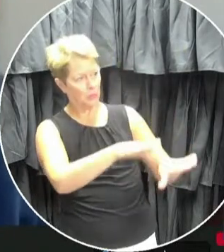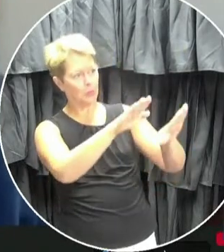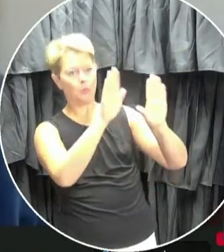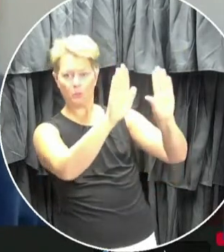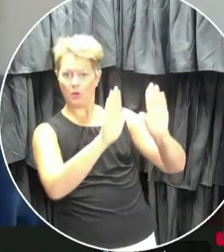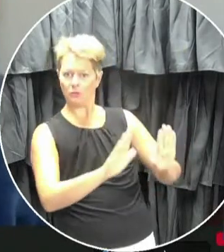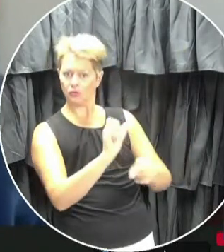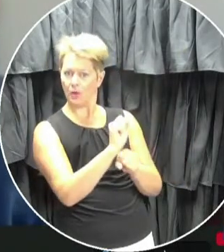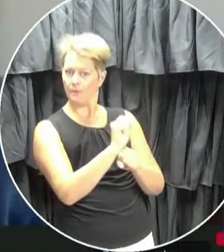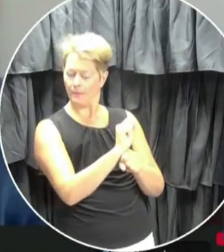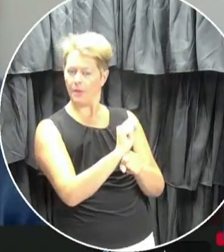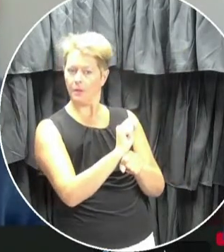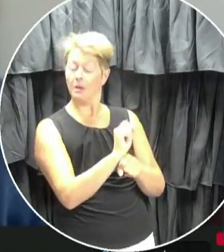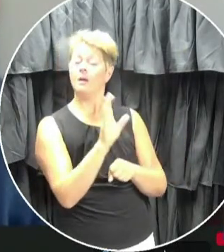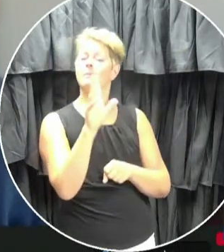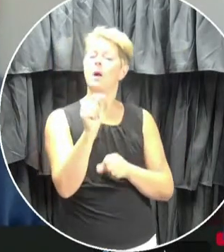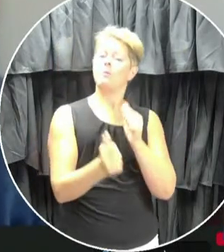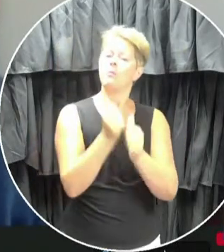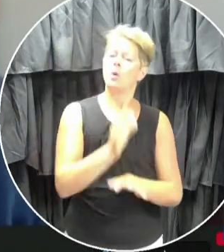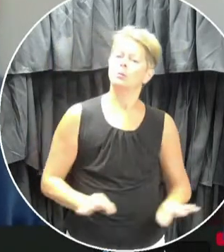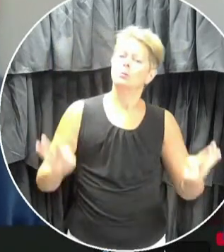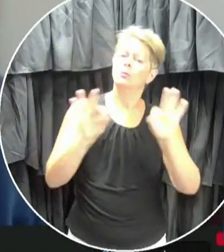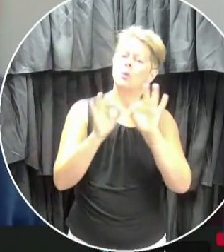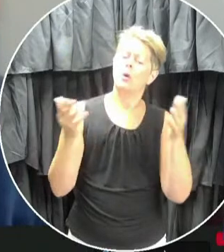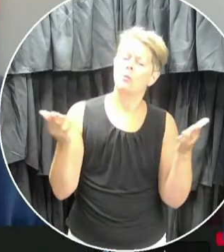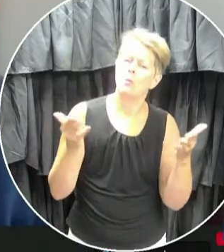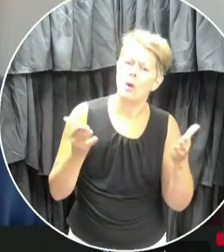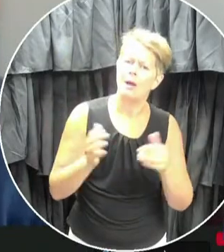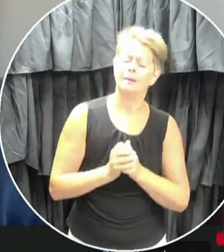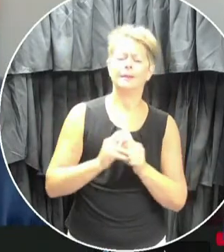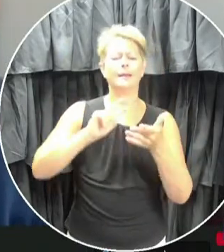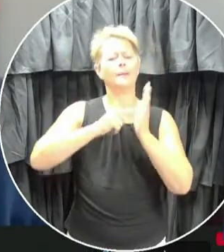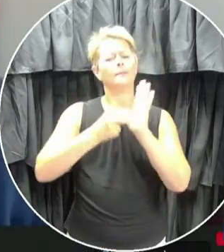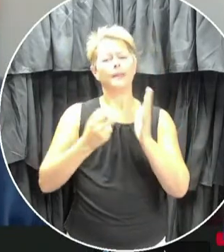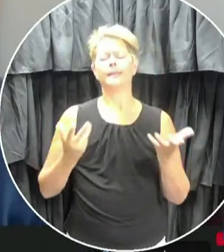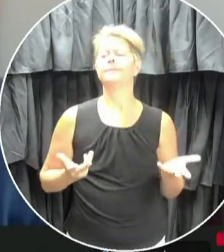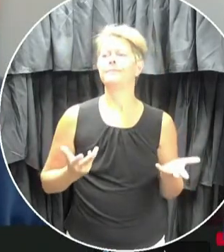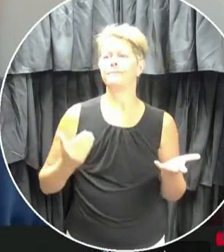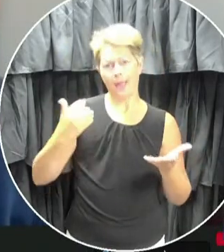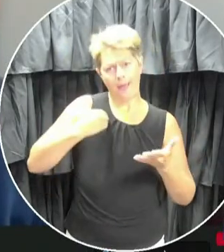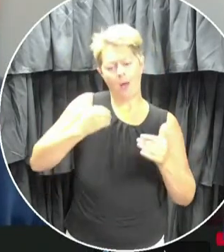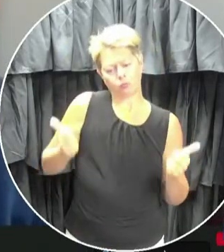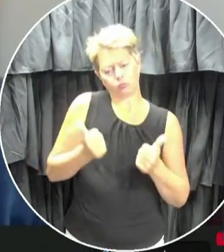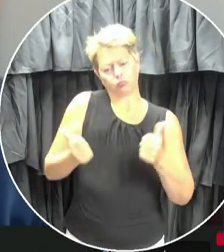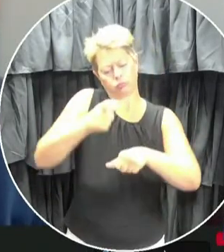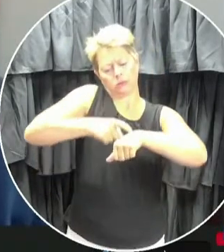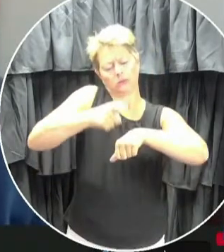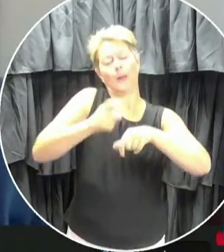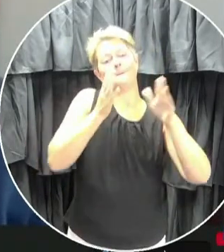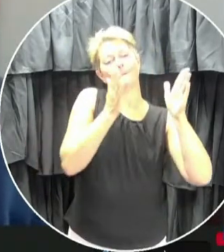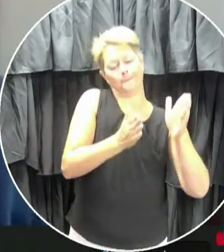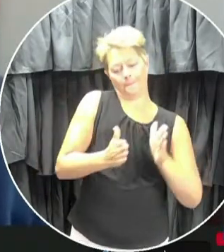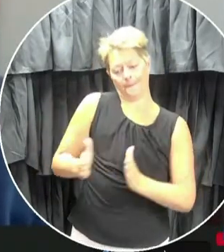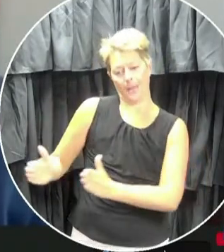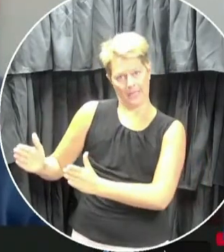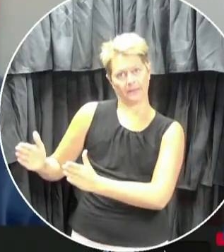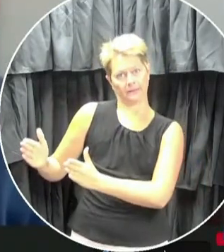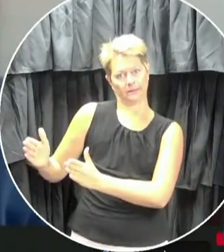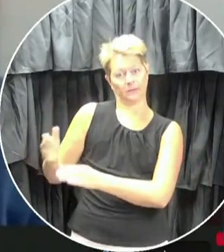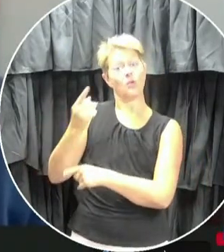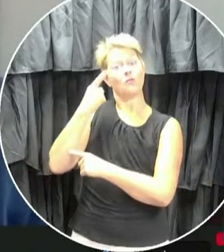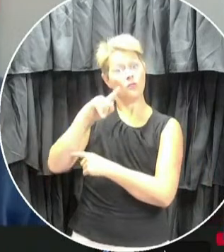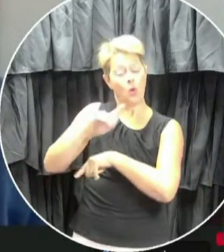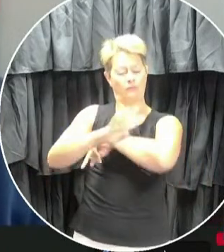has enabled us to do one critical thing. It's enabled us to have the time to plan and do what we need to do to get